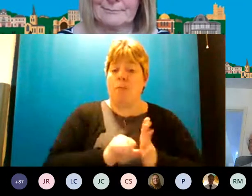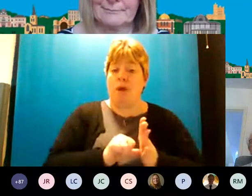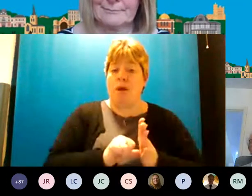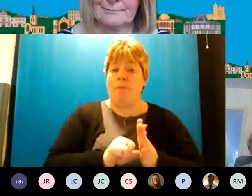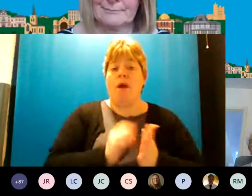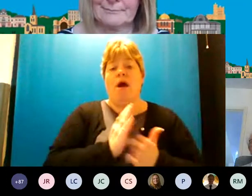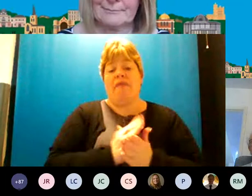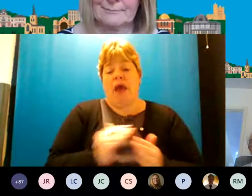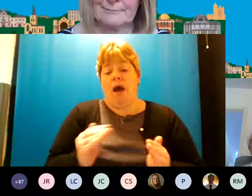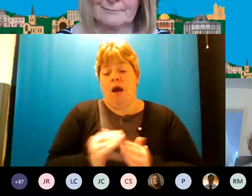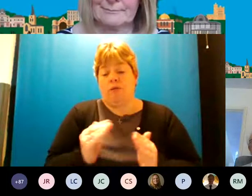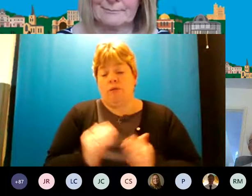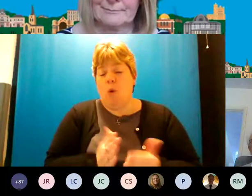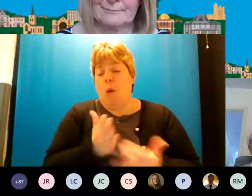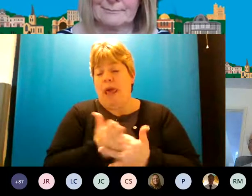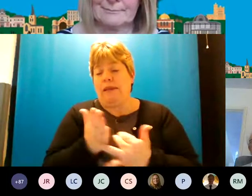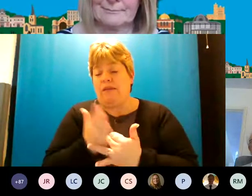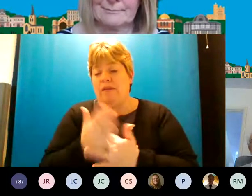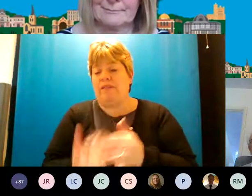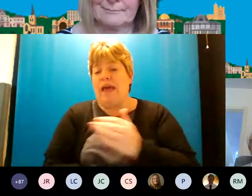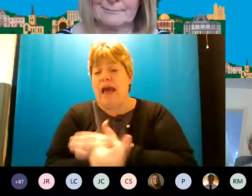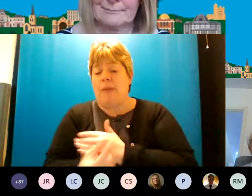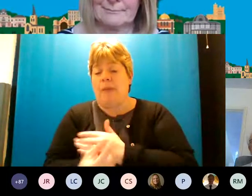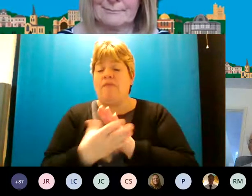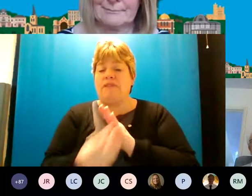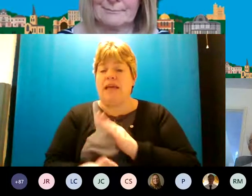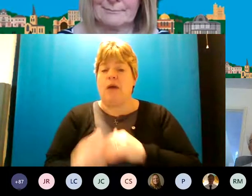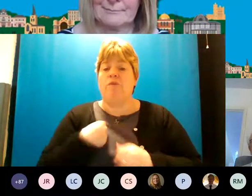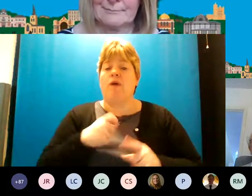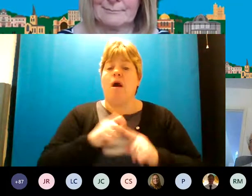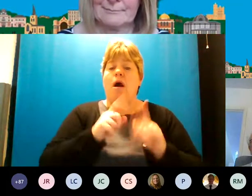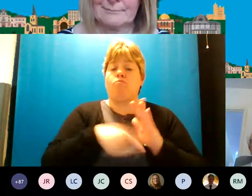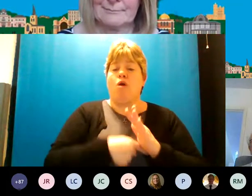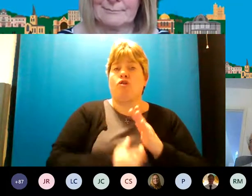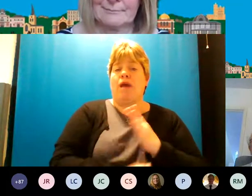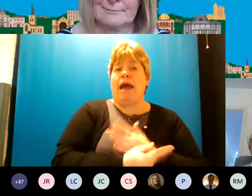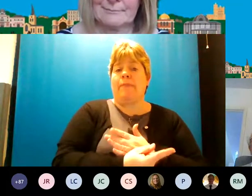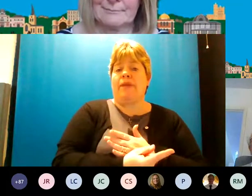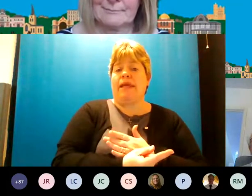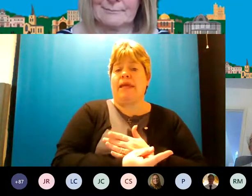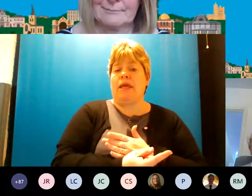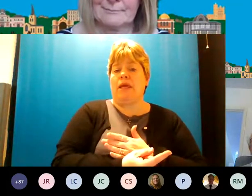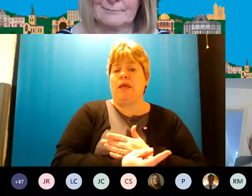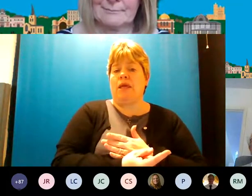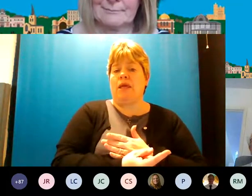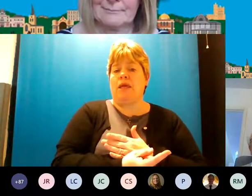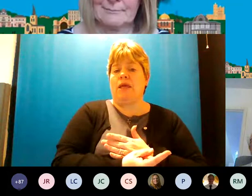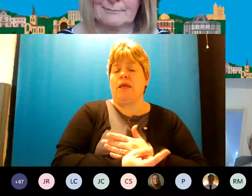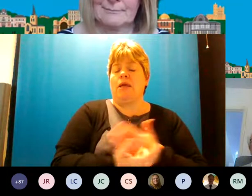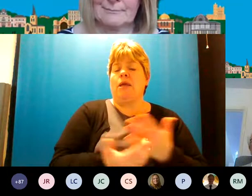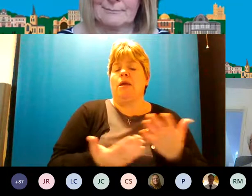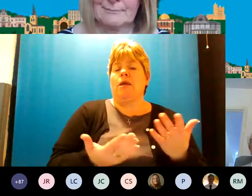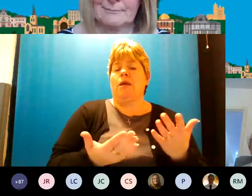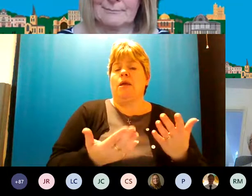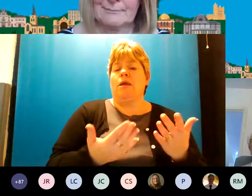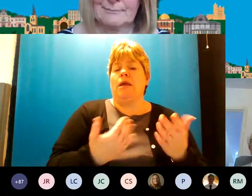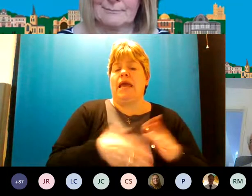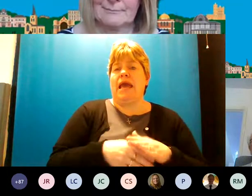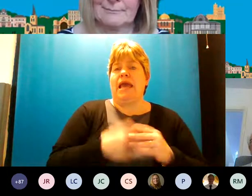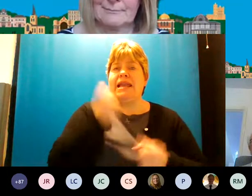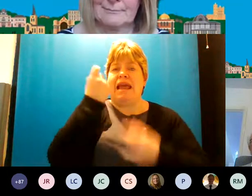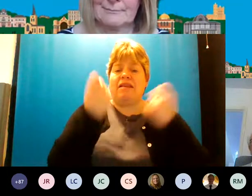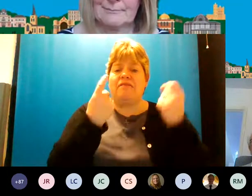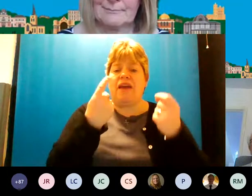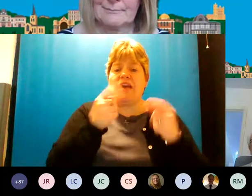smaller interventions that are taking place for example we've got a project going on in um in innovations in the